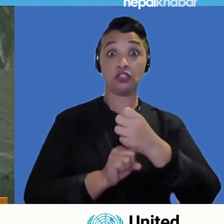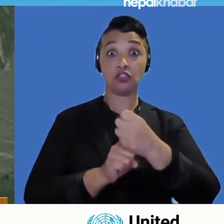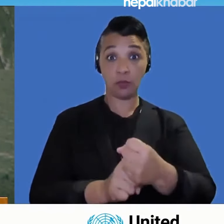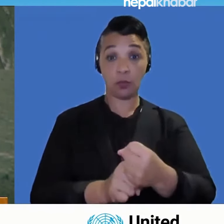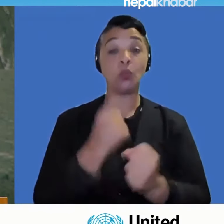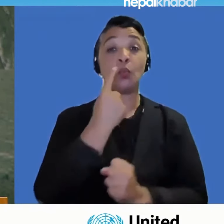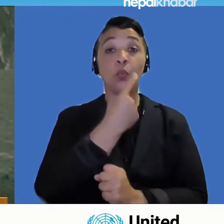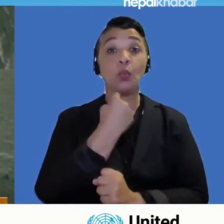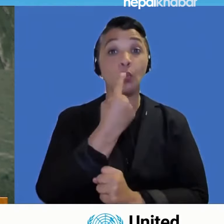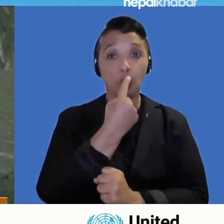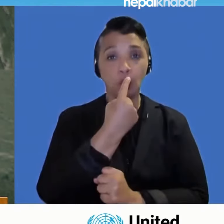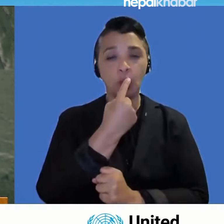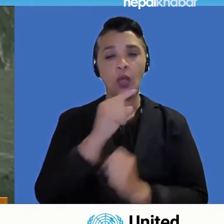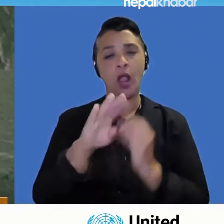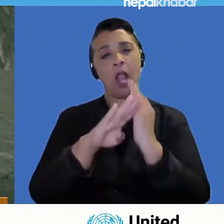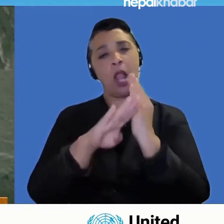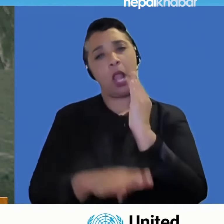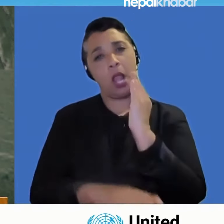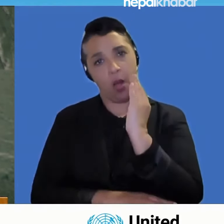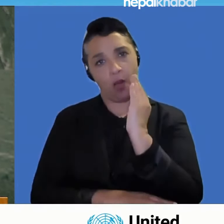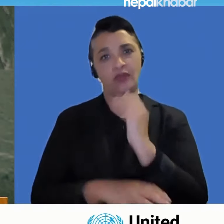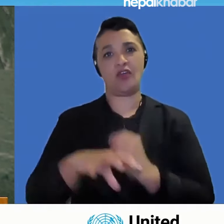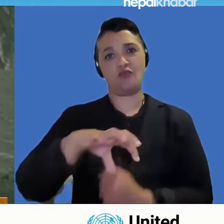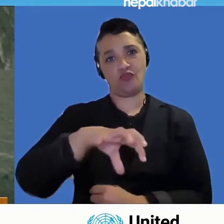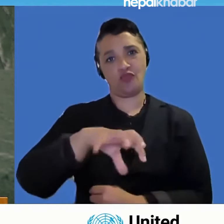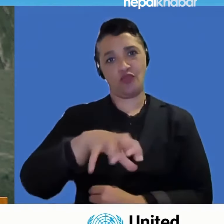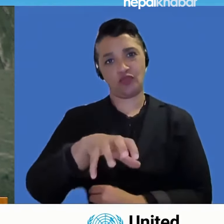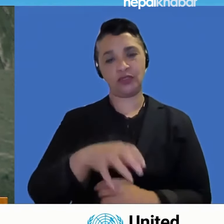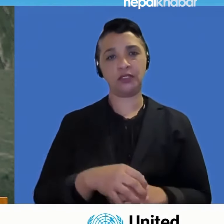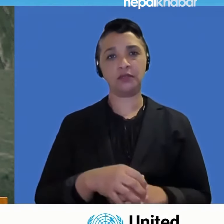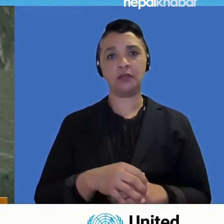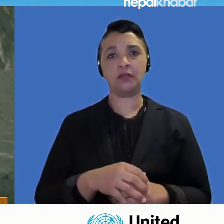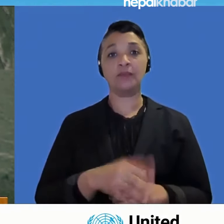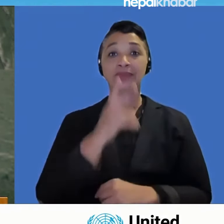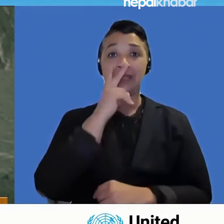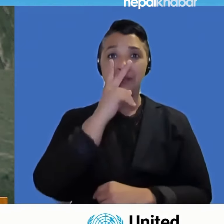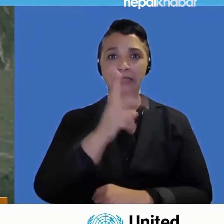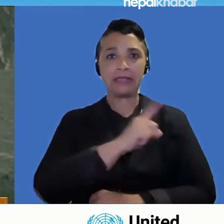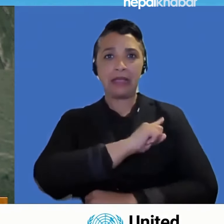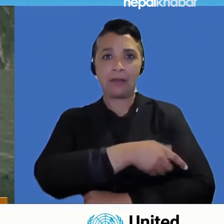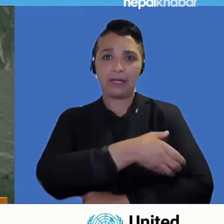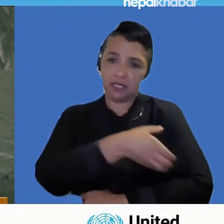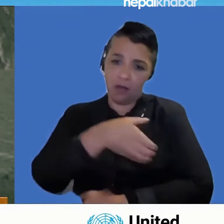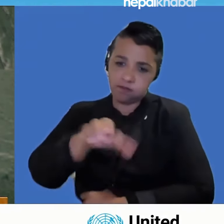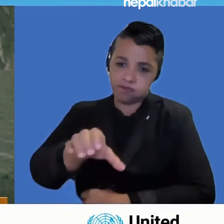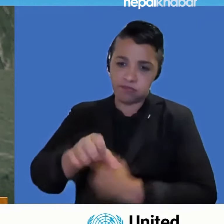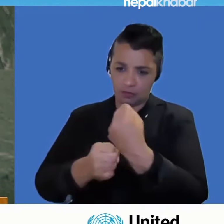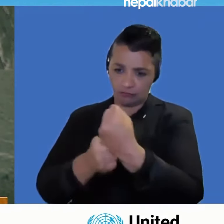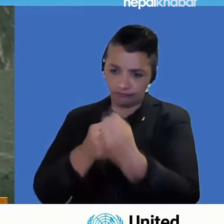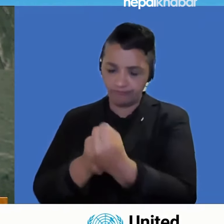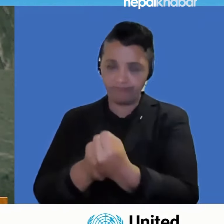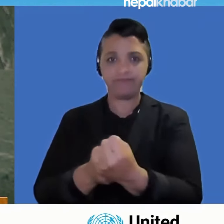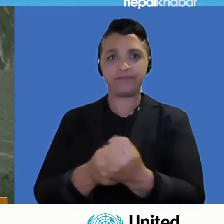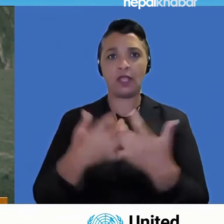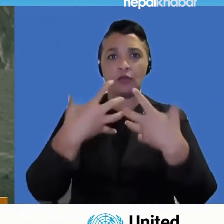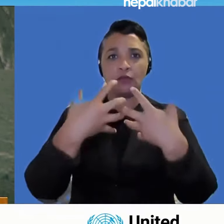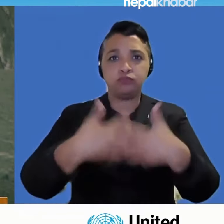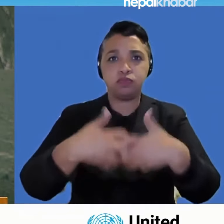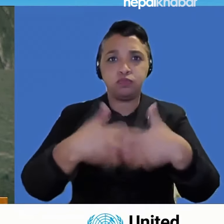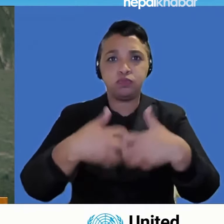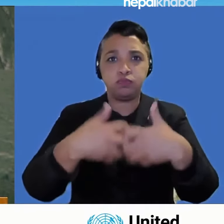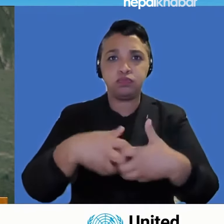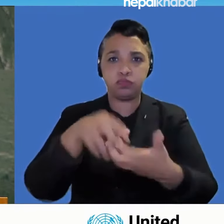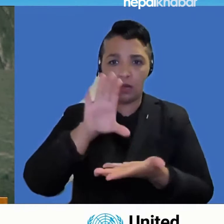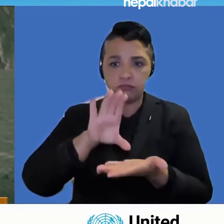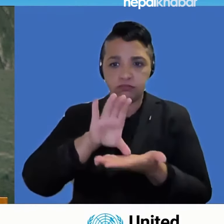Investing in productive capacities, sustainable industrialization, infrastructure and economic